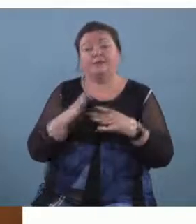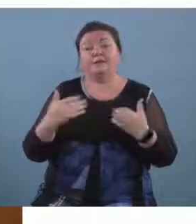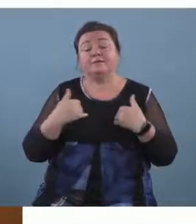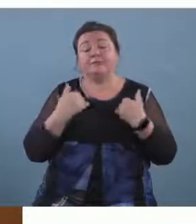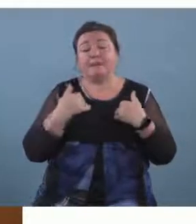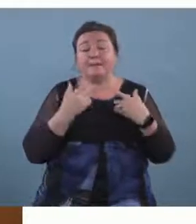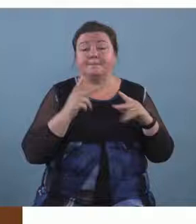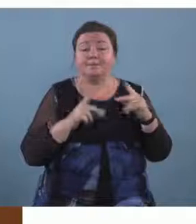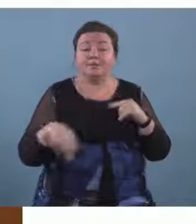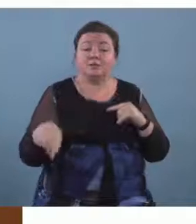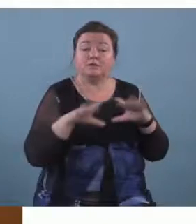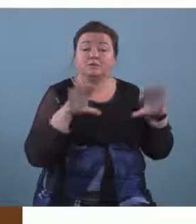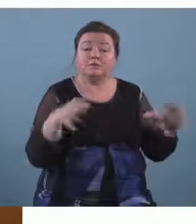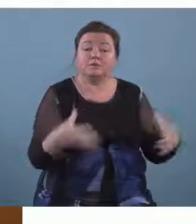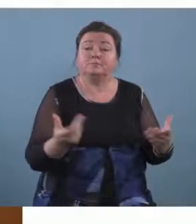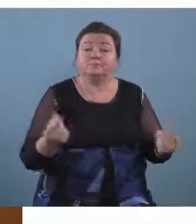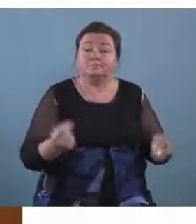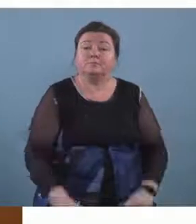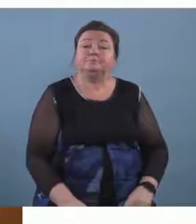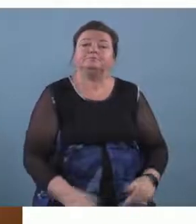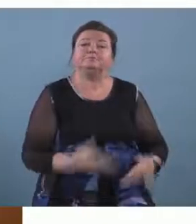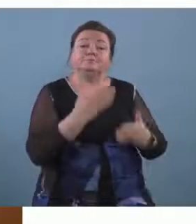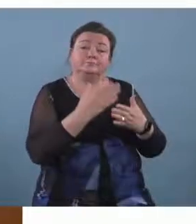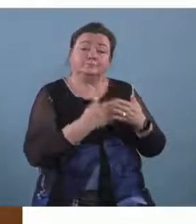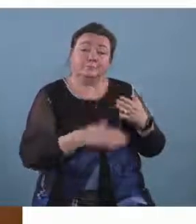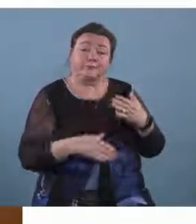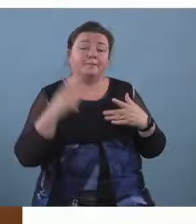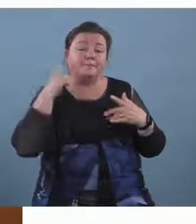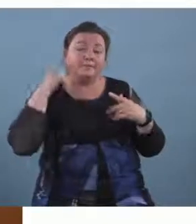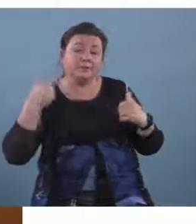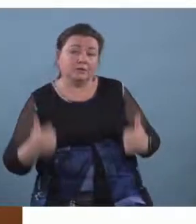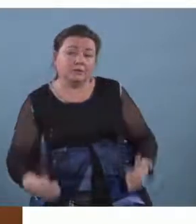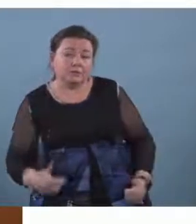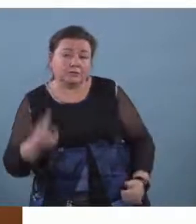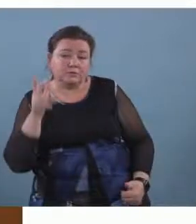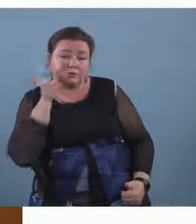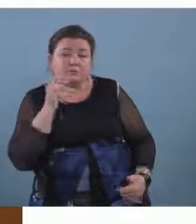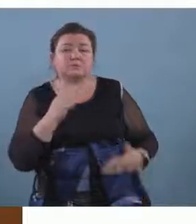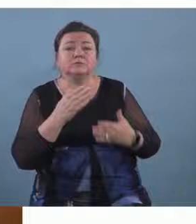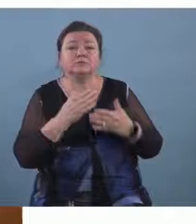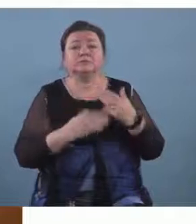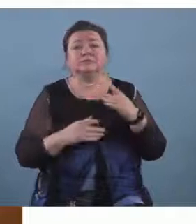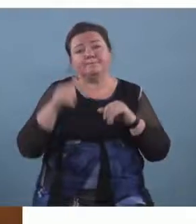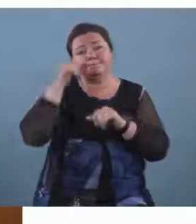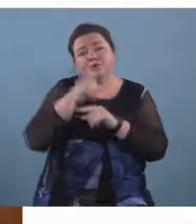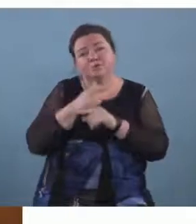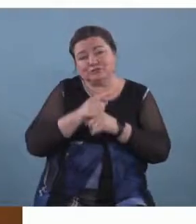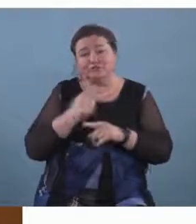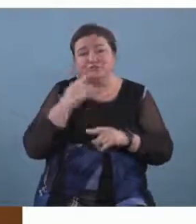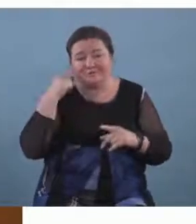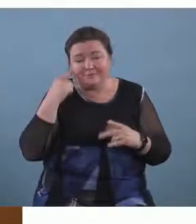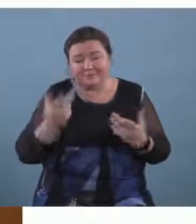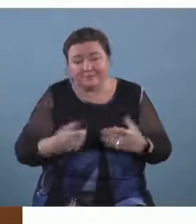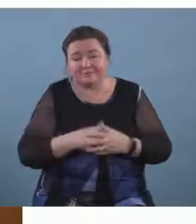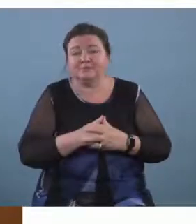um some have a